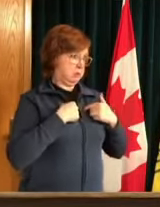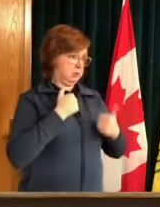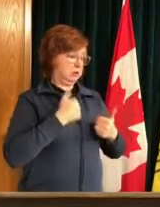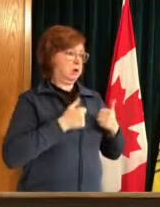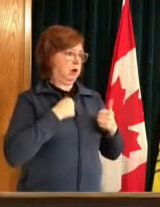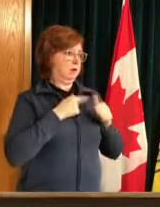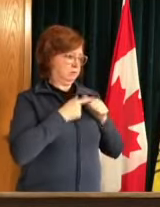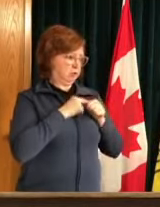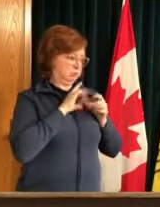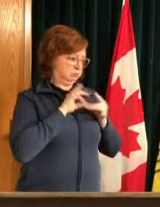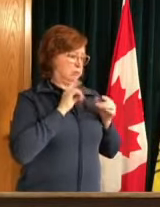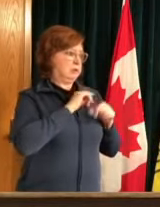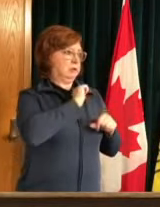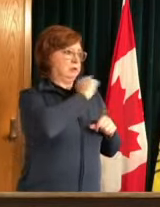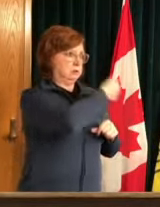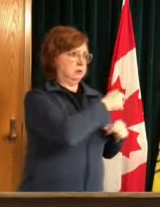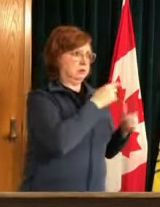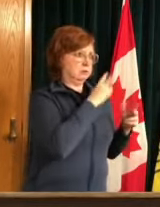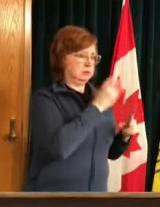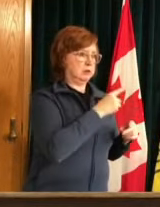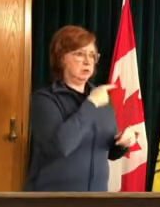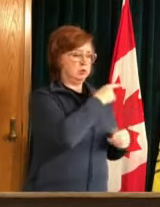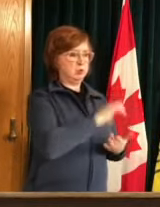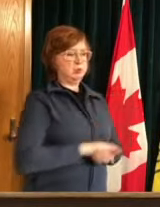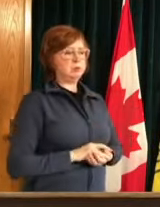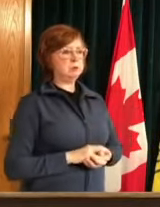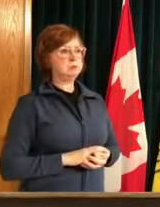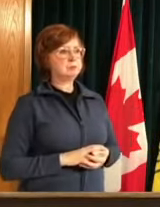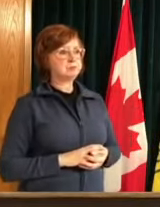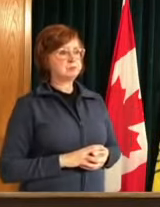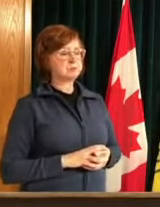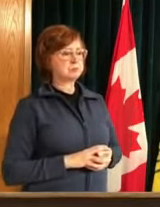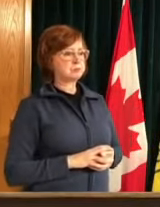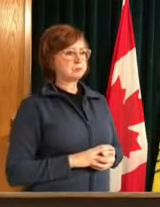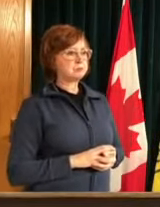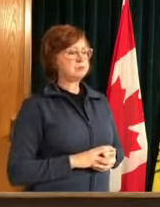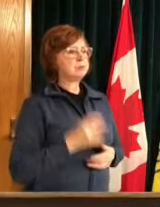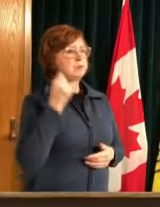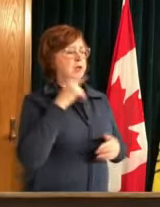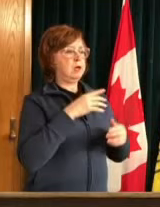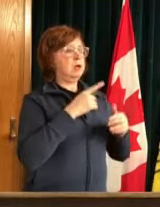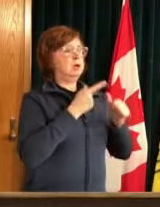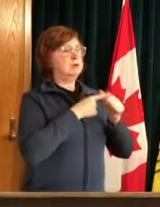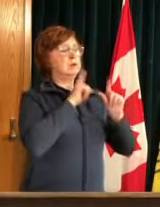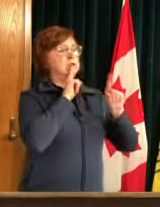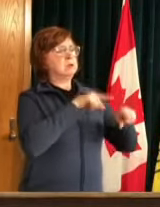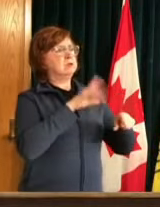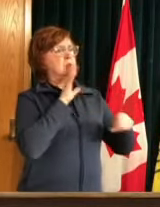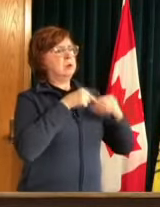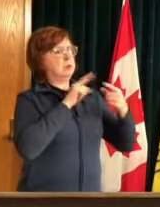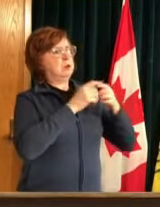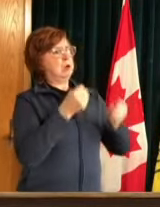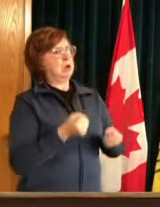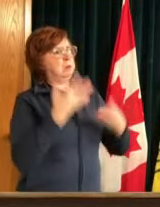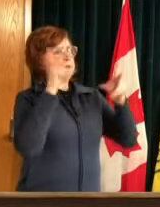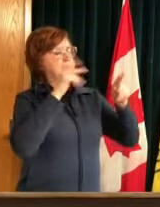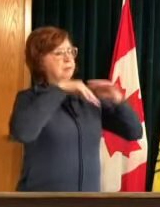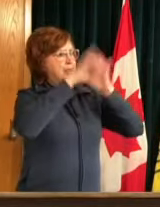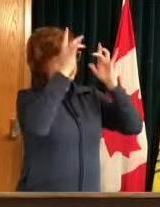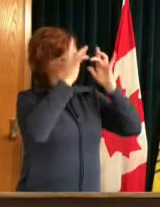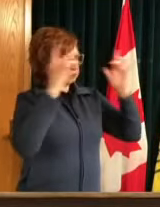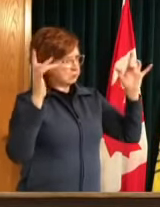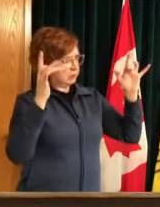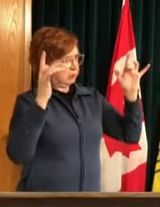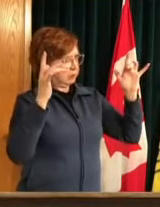than um more than more than welcome with respect uh to the the hospitalizations here in saskatchewan yeah they're they're than i think anyone